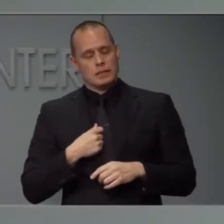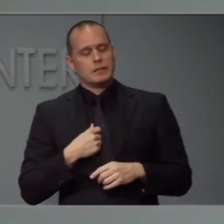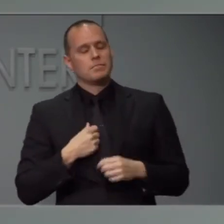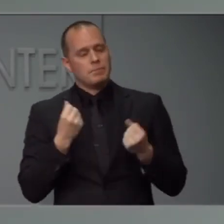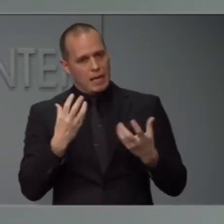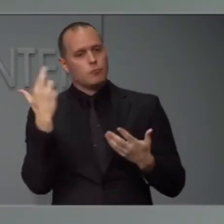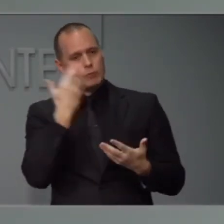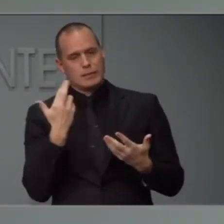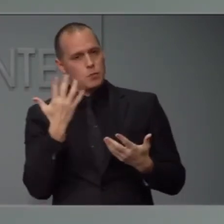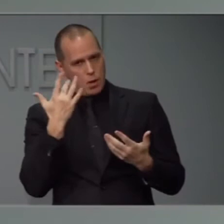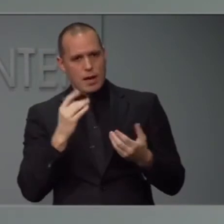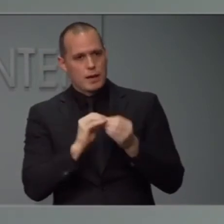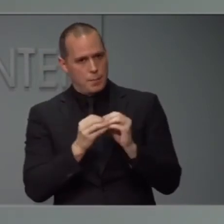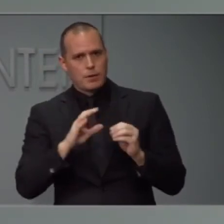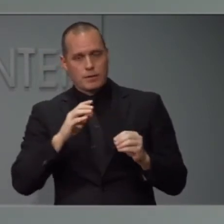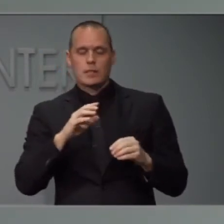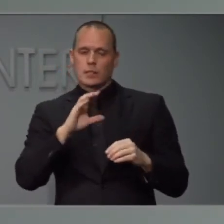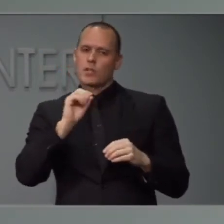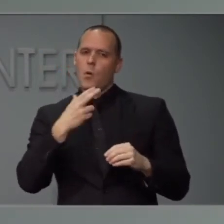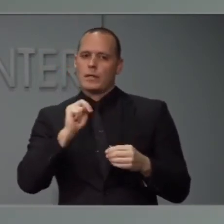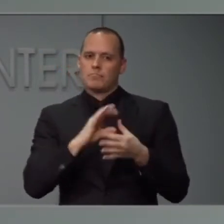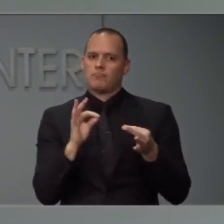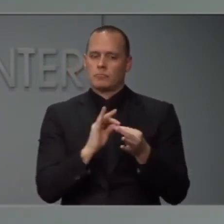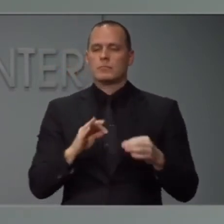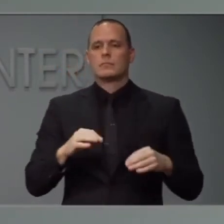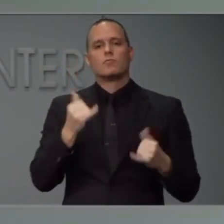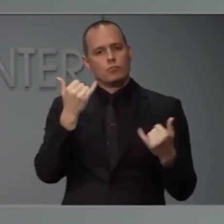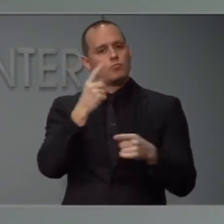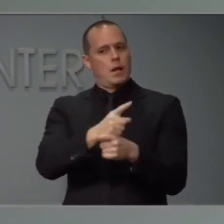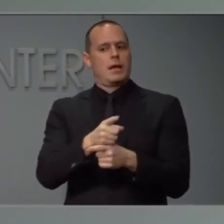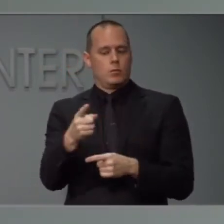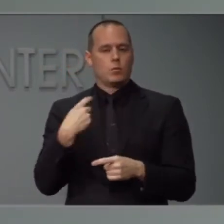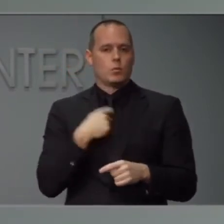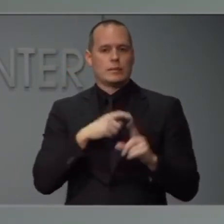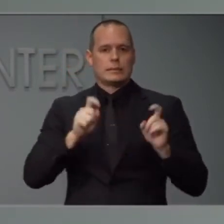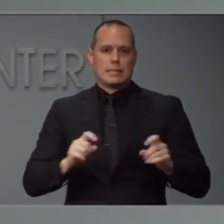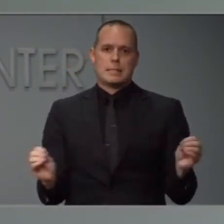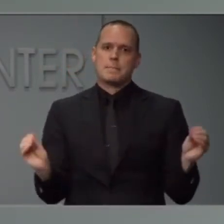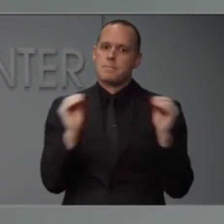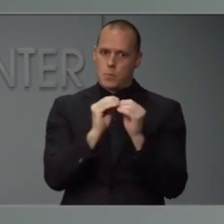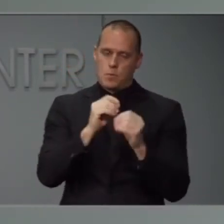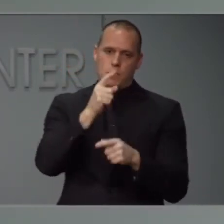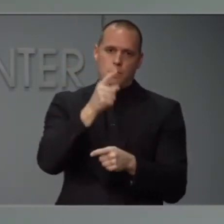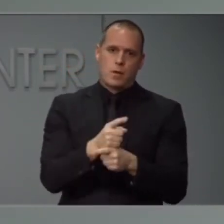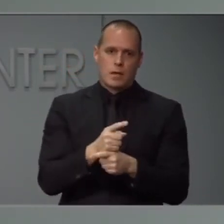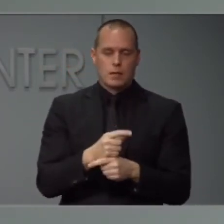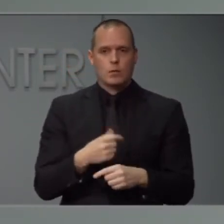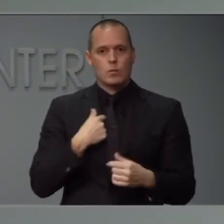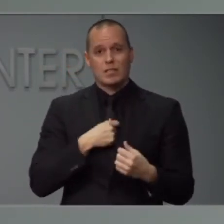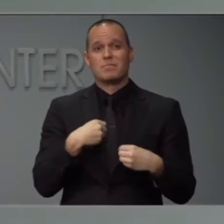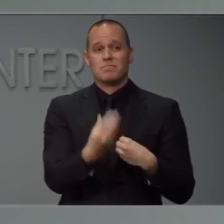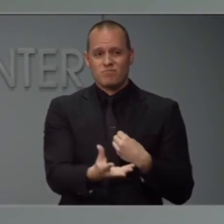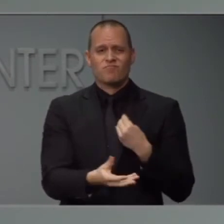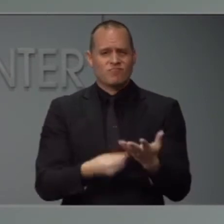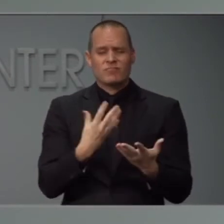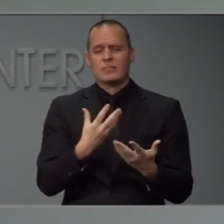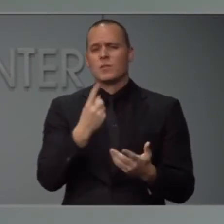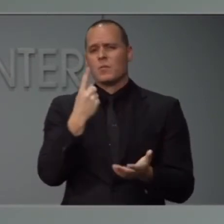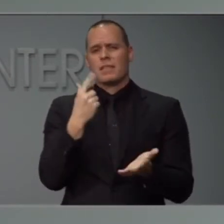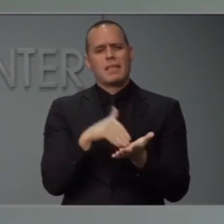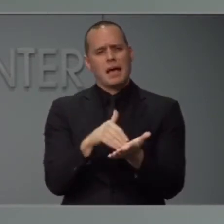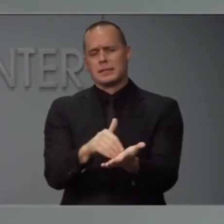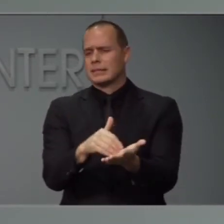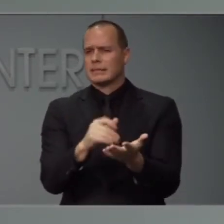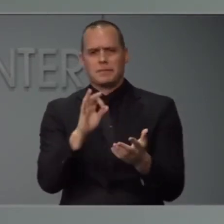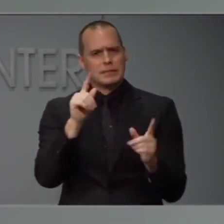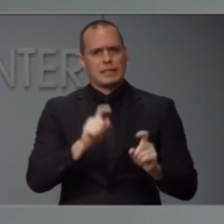Carolina. One, we are testing more, and that is right. So we are doing thousands and thousands of tests. We've